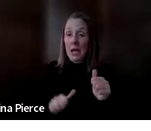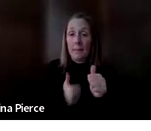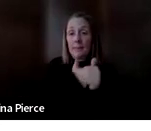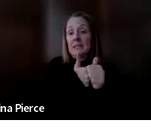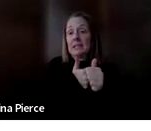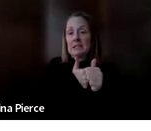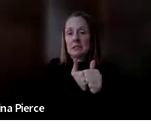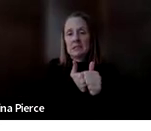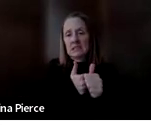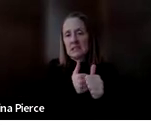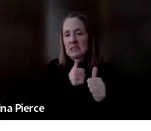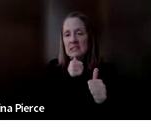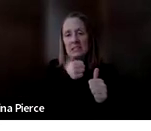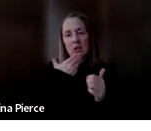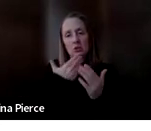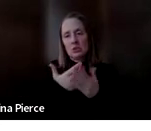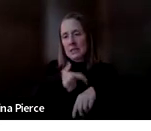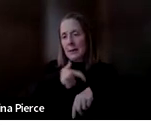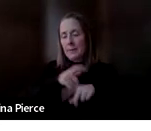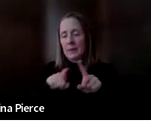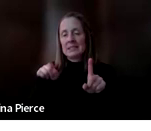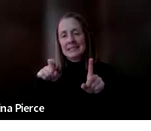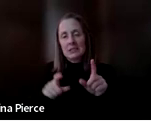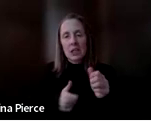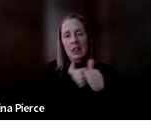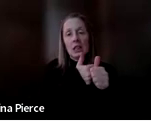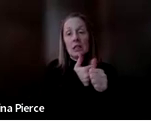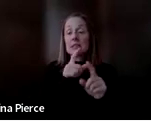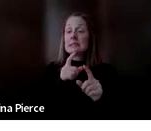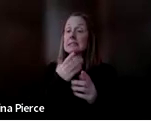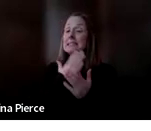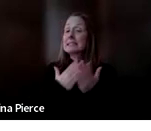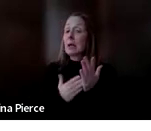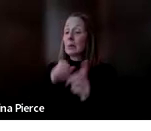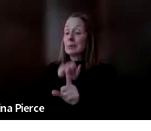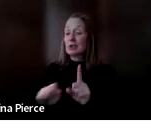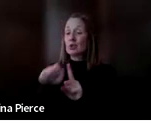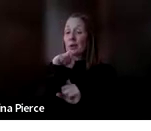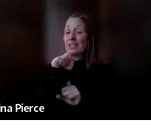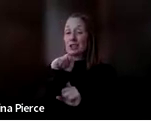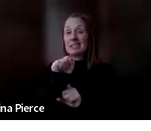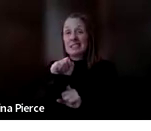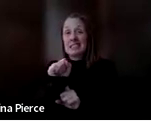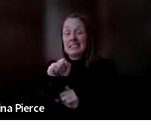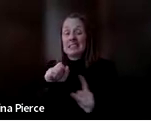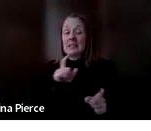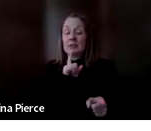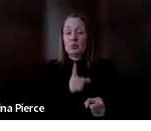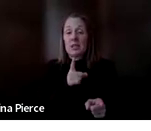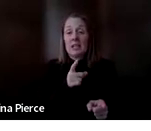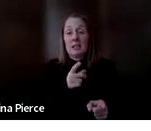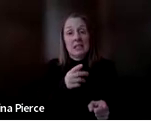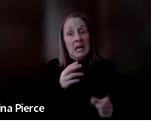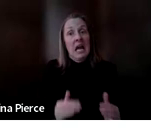some locations aren't ideal for taking a high-tech communication system, especially if it's a really high-tech dedicated device,